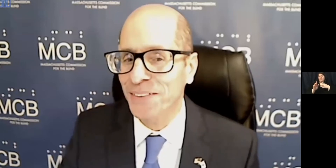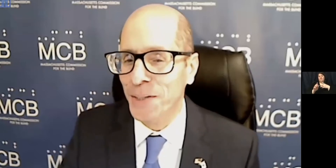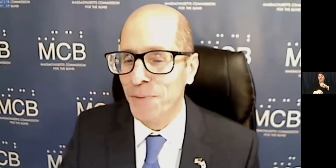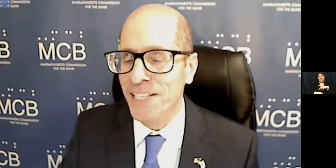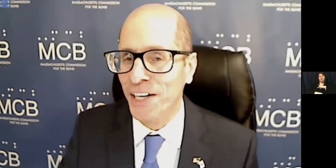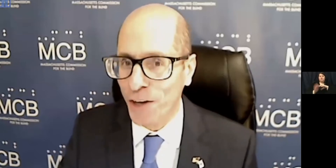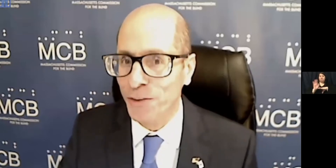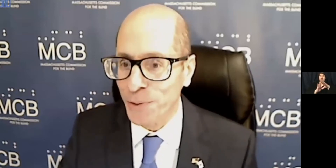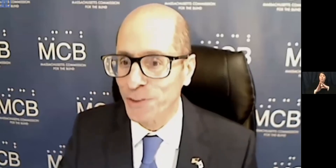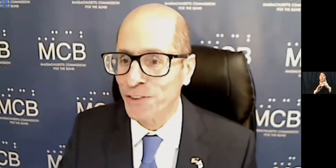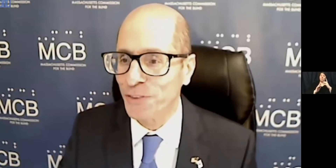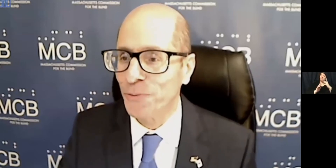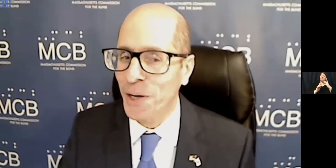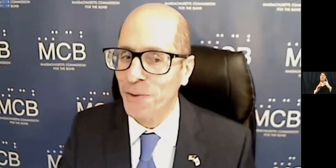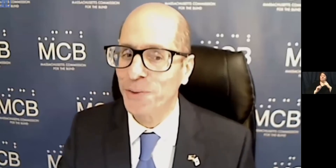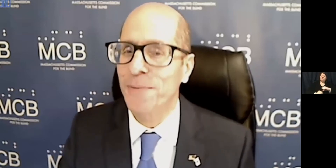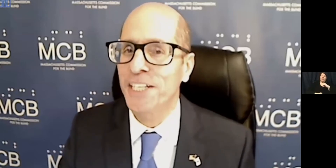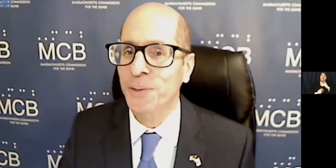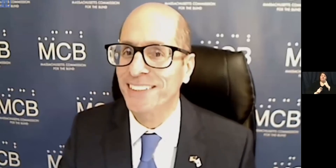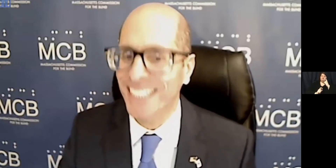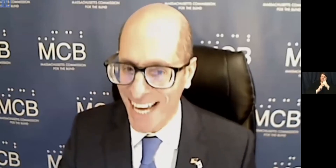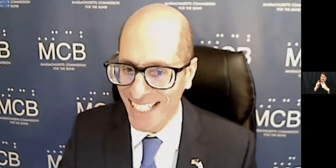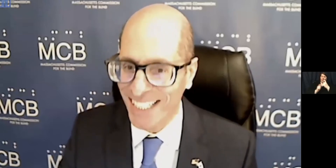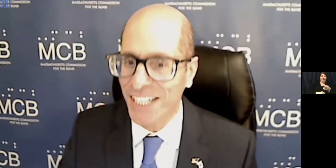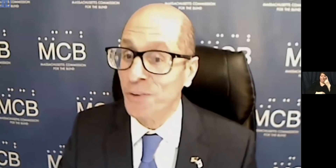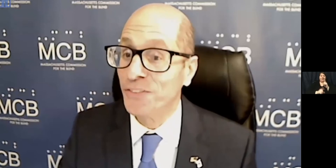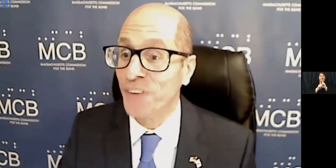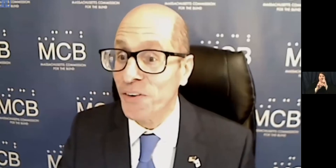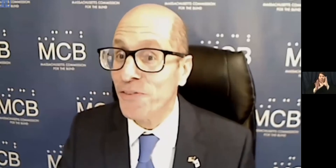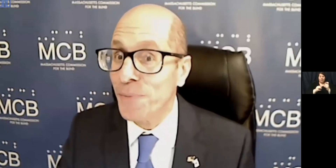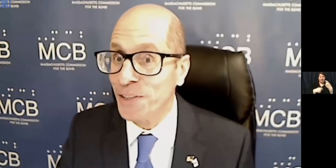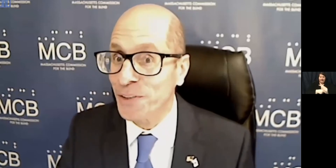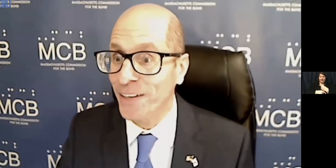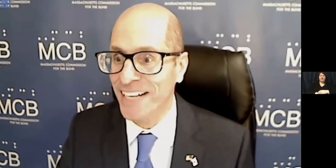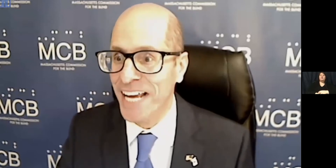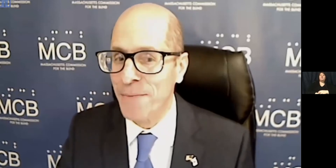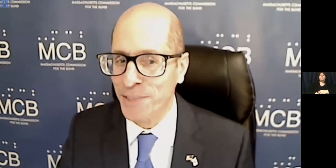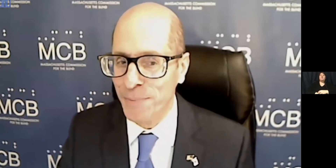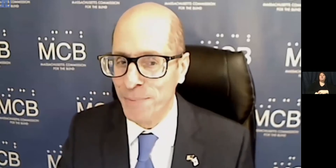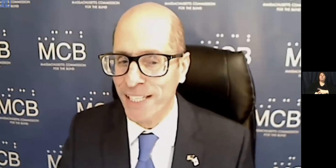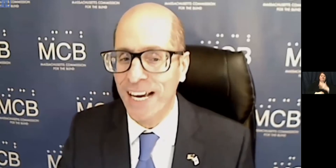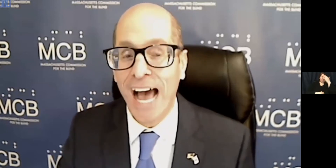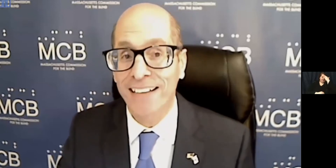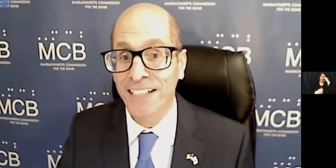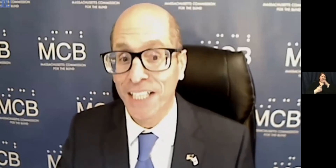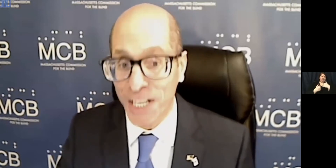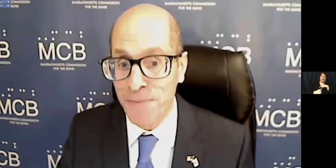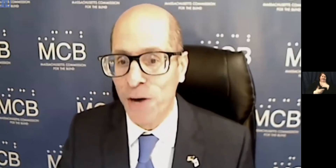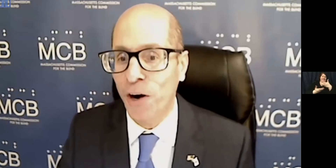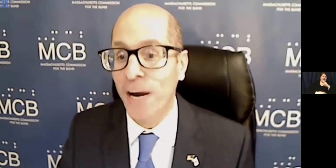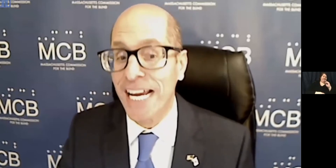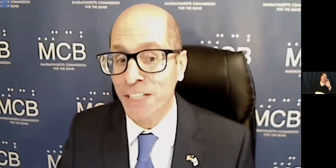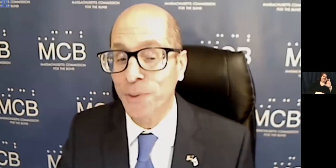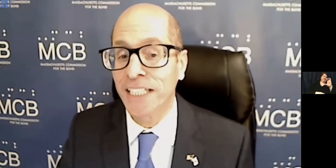we are proud to celebrate the contributions of one of those mentors today who is very familiar to us at MCB as